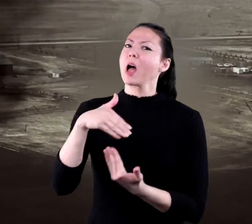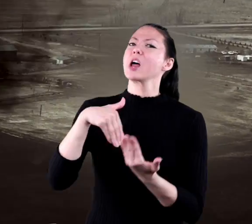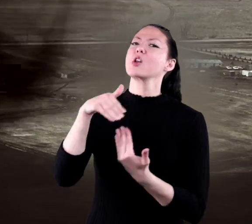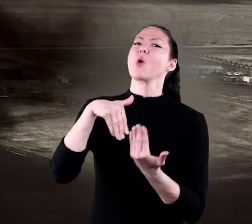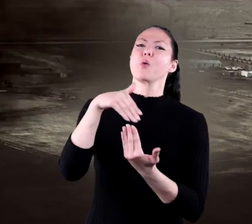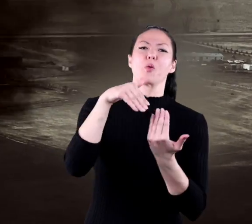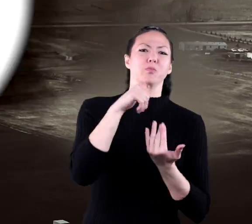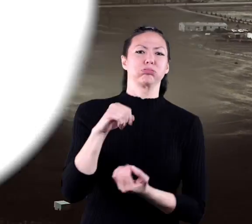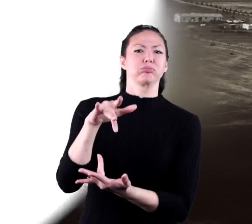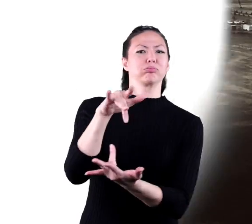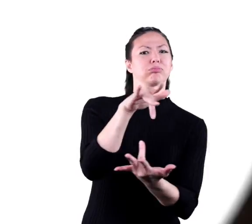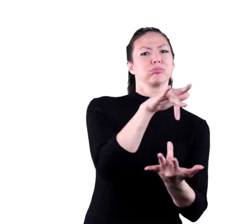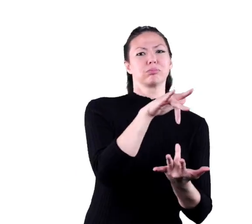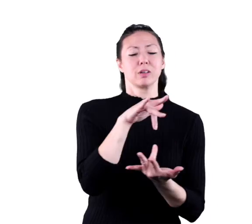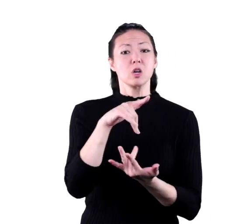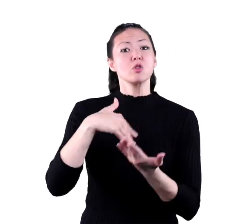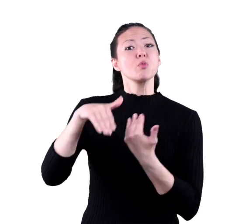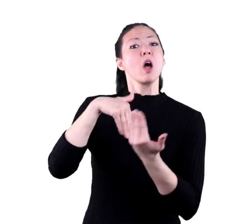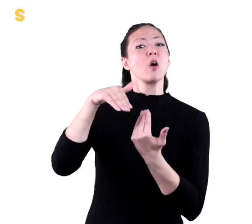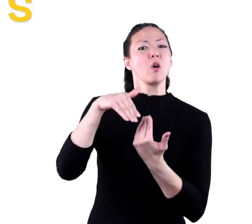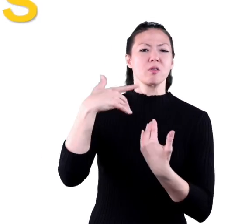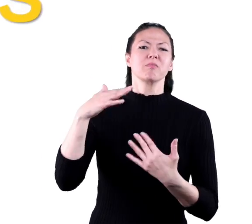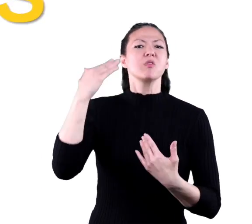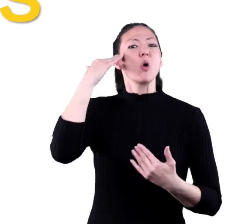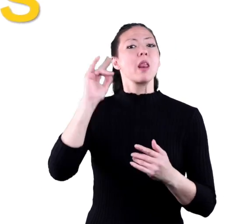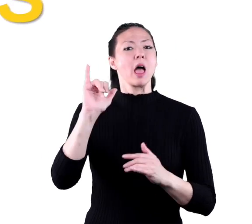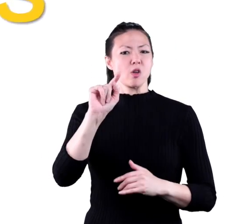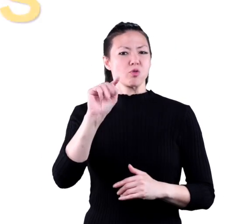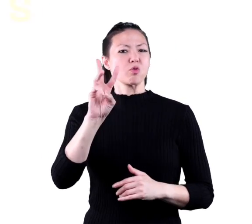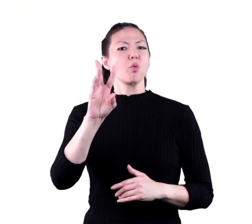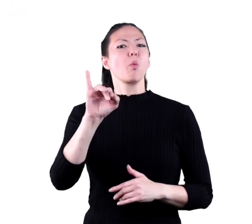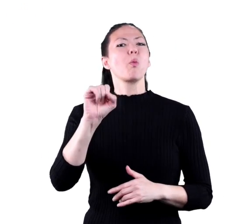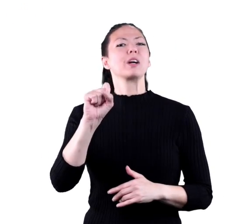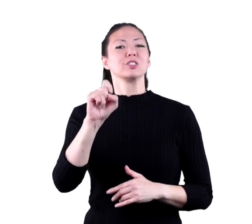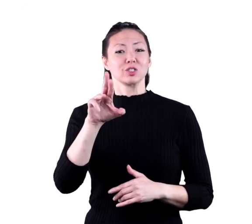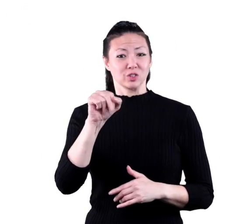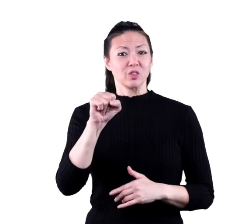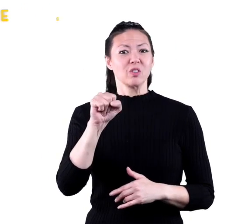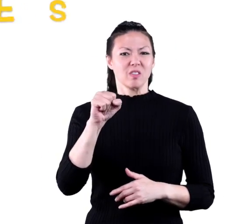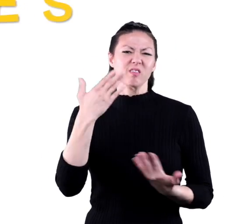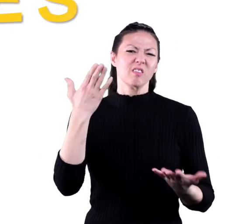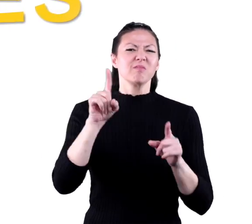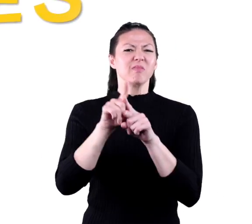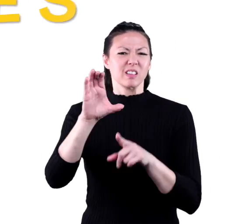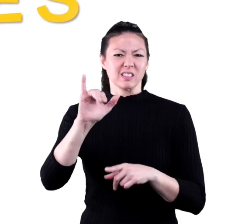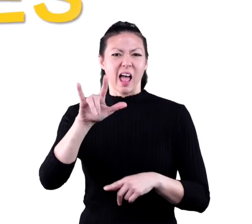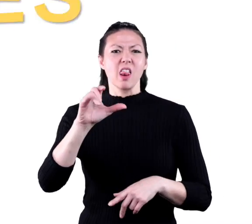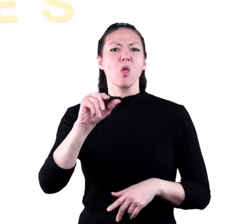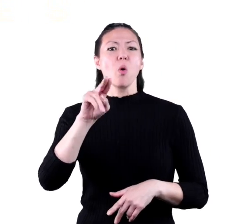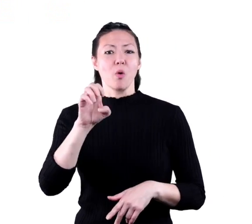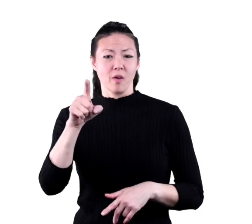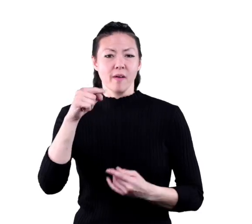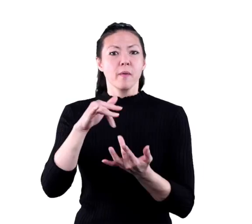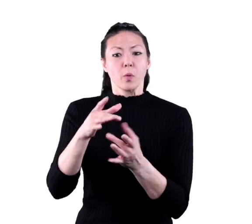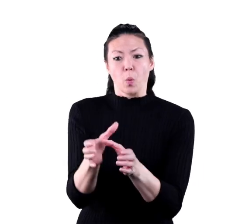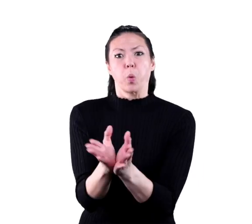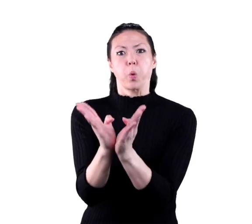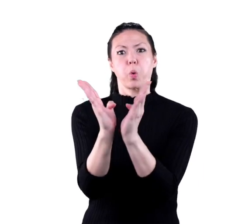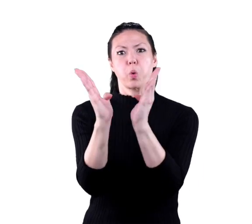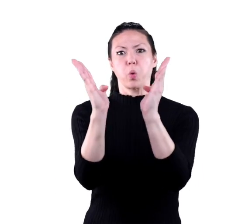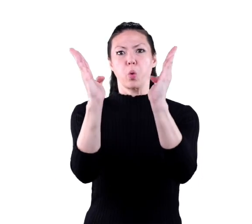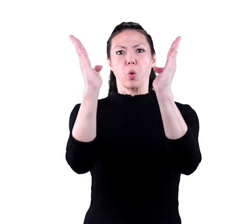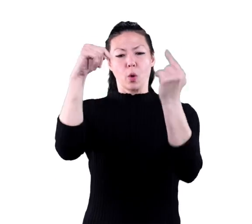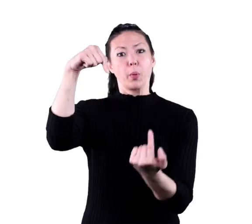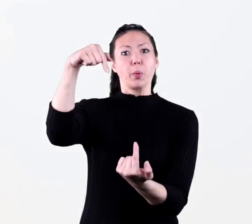Tornado. Tornadoes, also known as twisters, also known as cyclones, are vertical funnels of